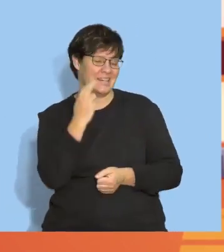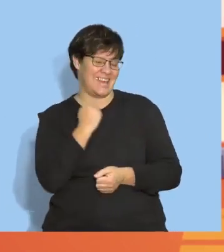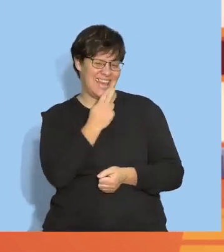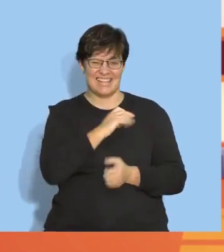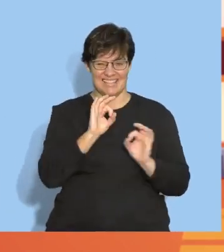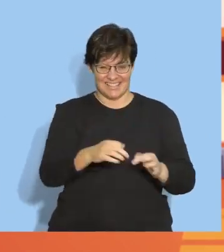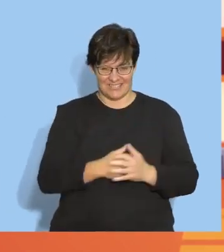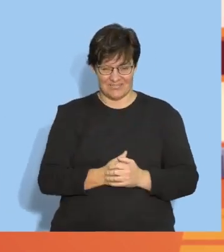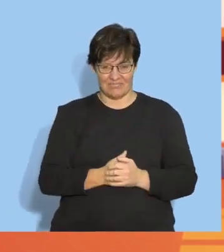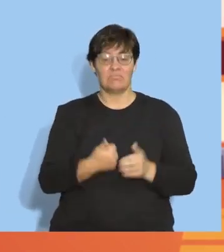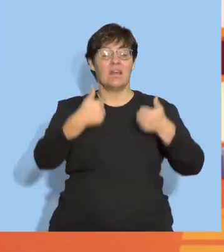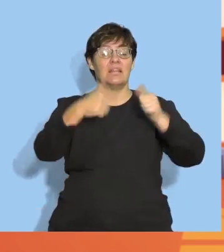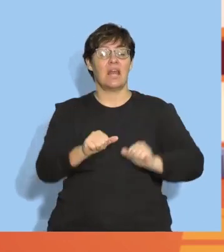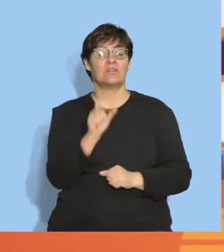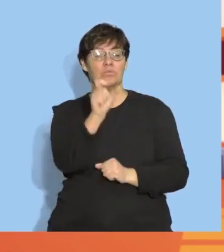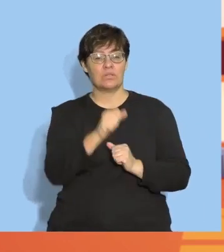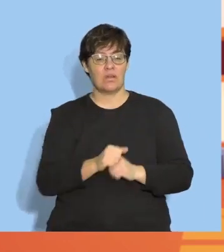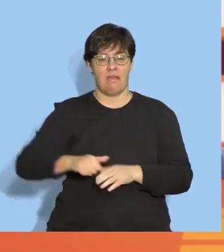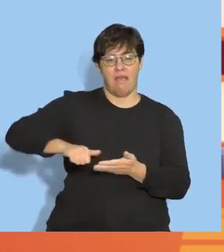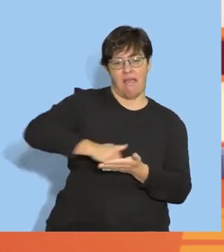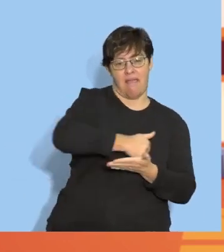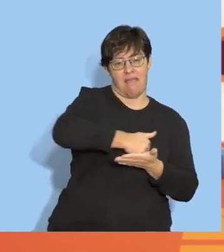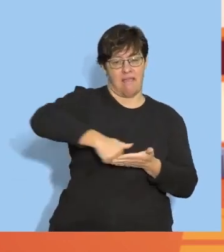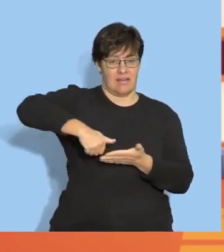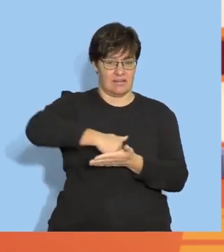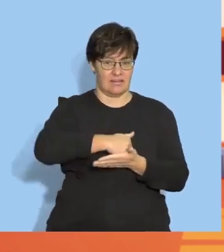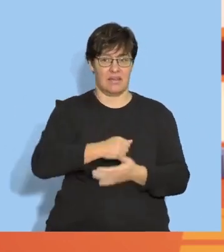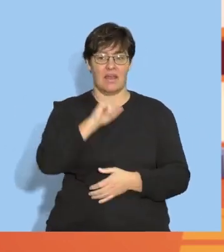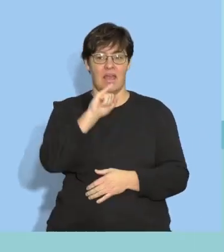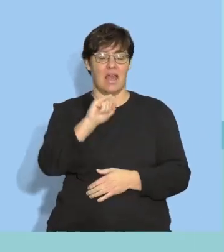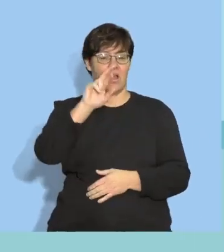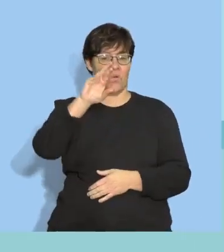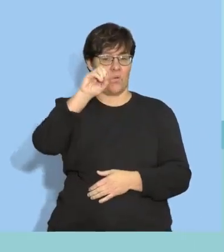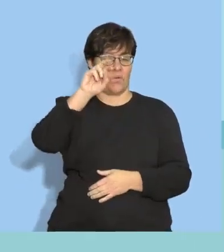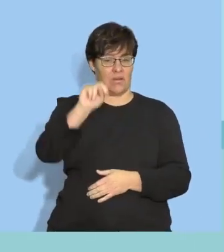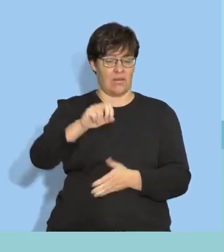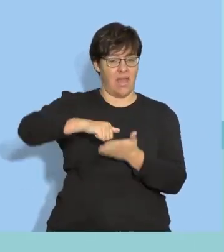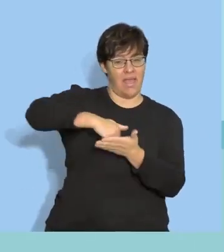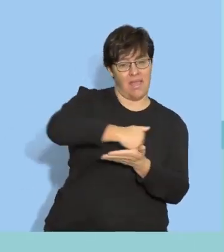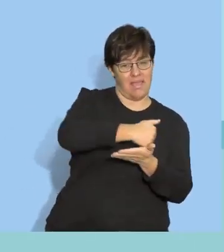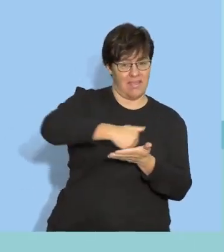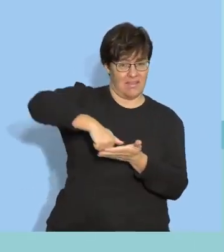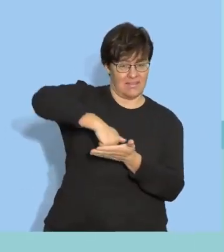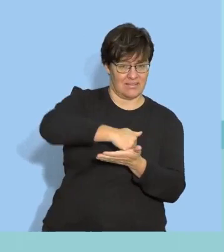Lovely! The next word is iron. Say iron.